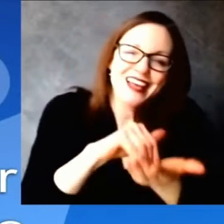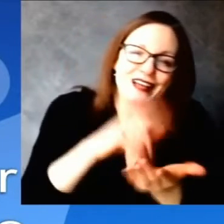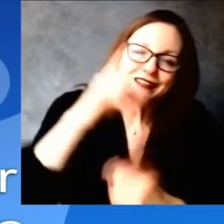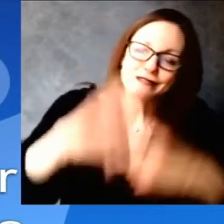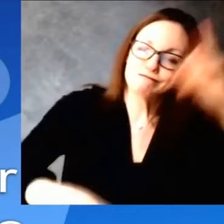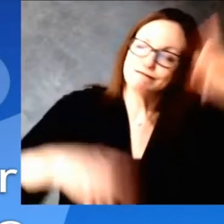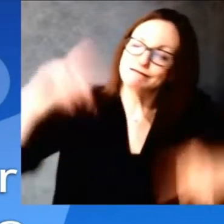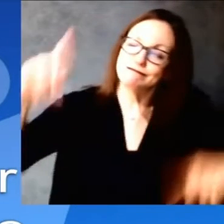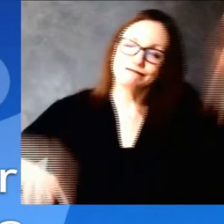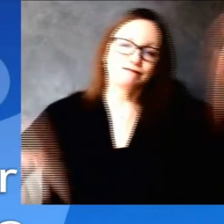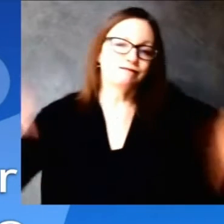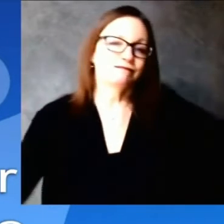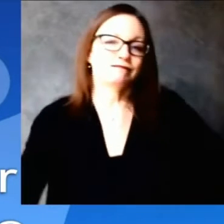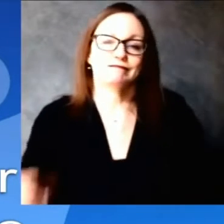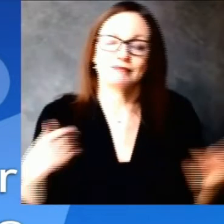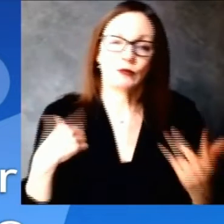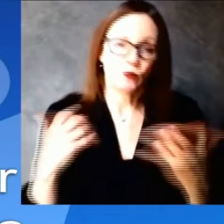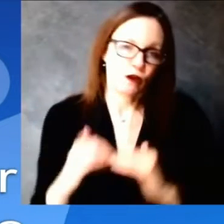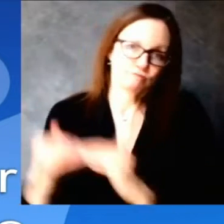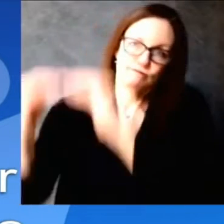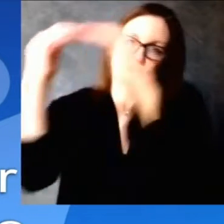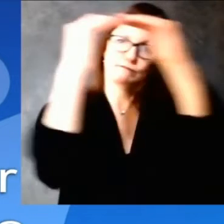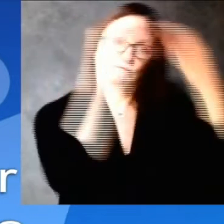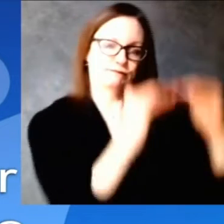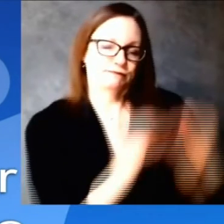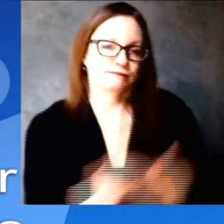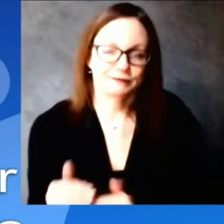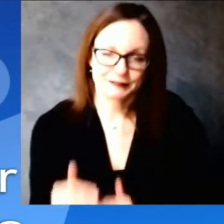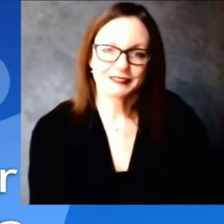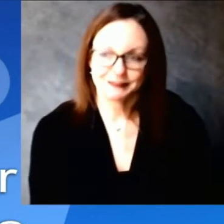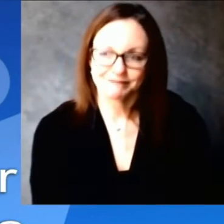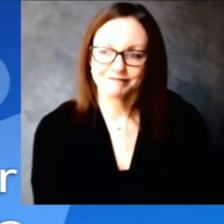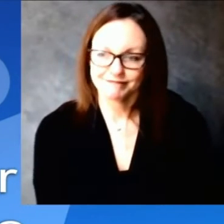the next question goes to maddie heim at the appleton post crescent